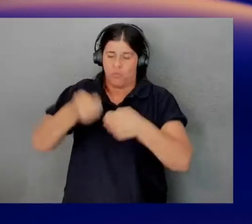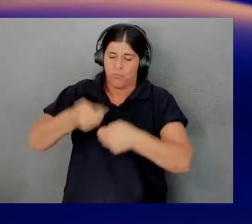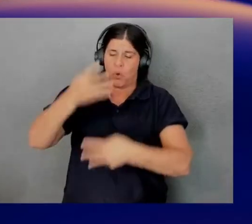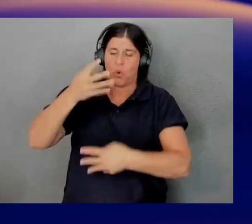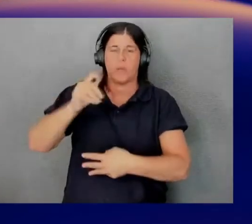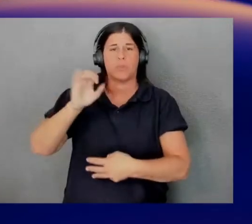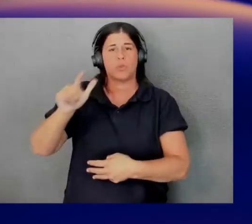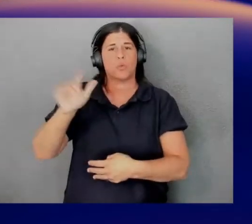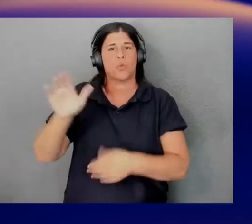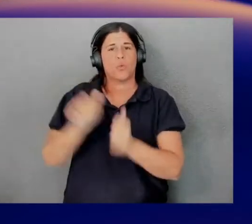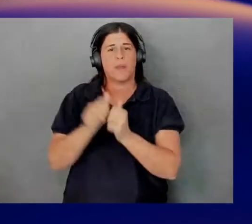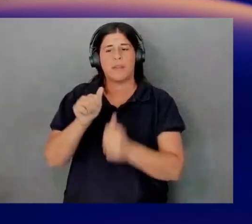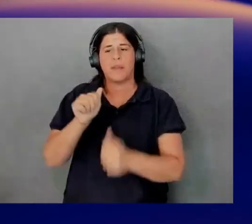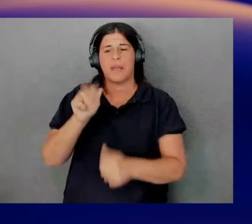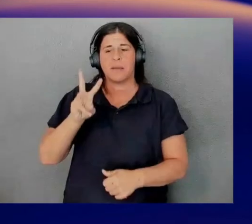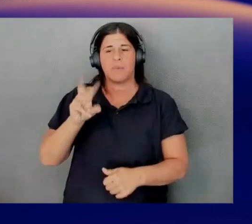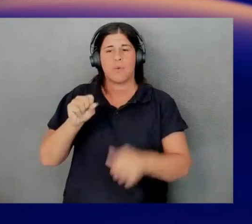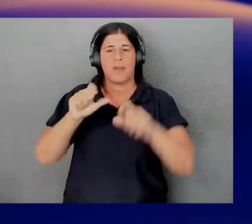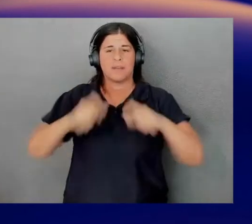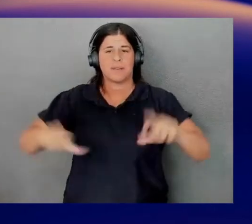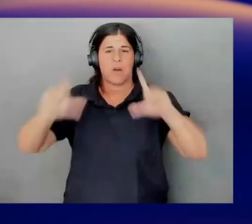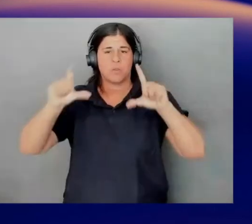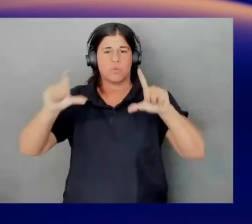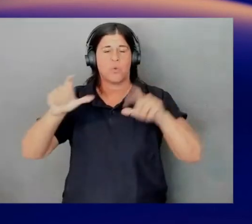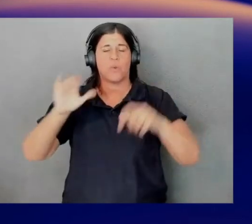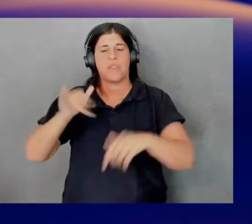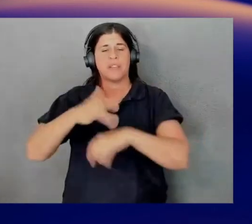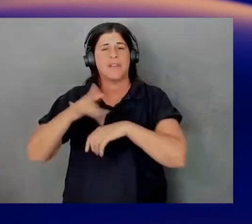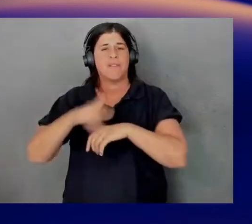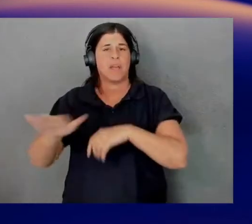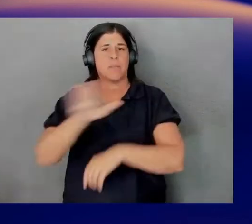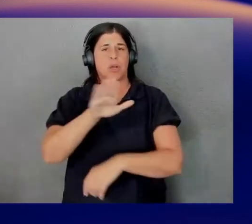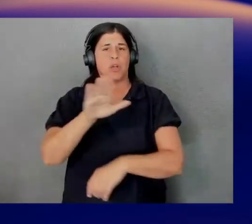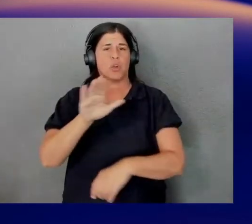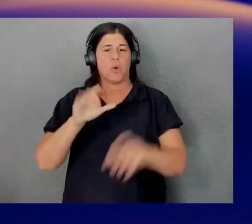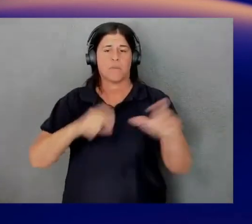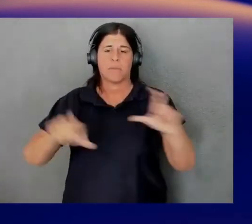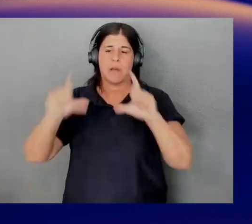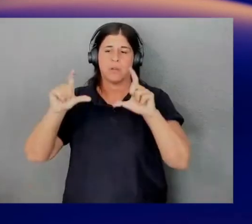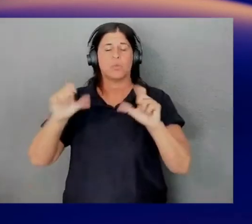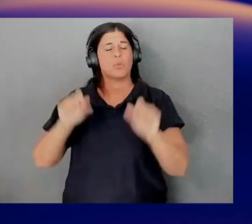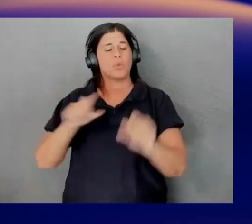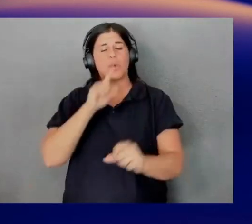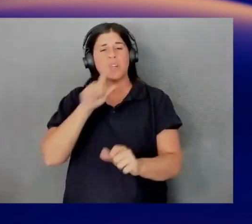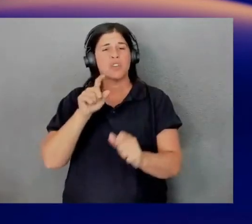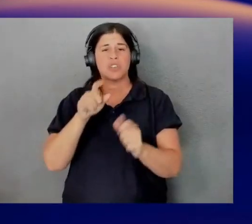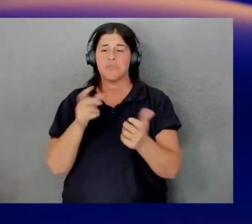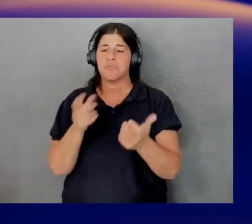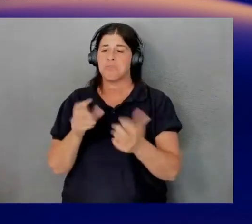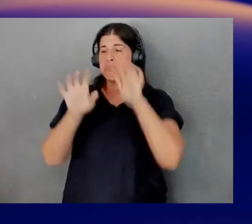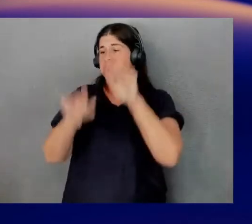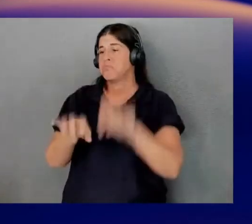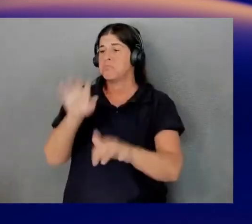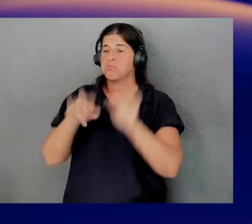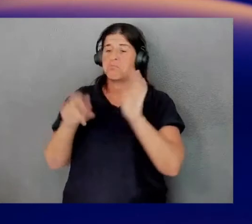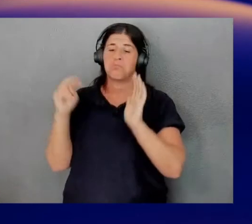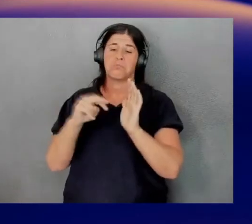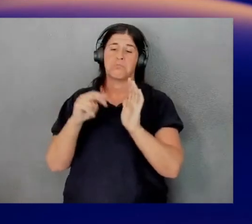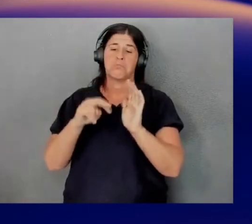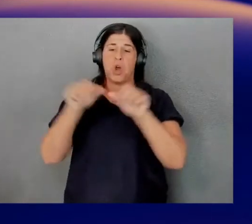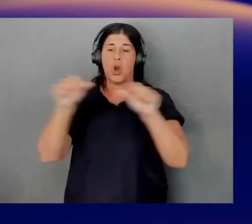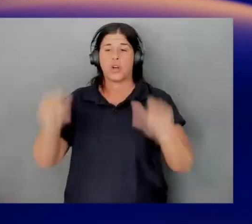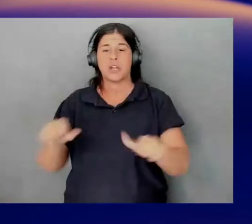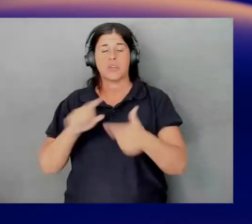your AWS console. That is available within your console. So, you could directly jump in and review the architecture. And finally,